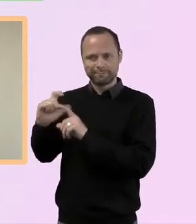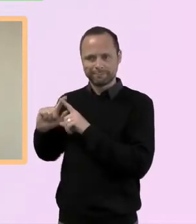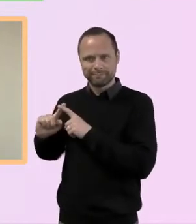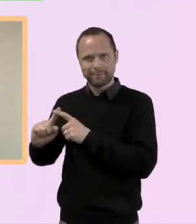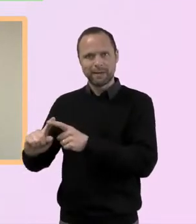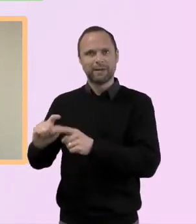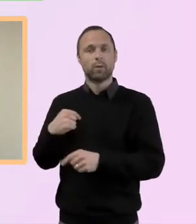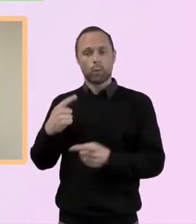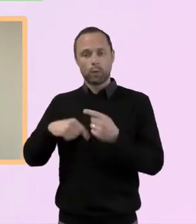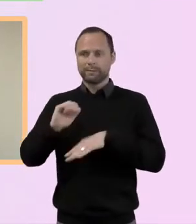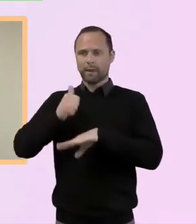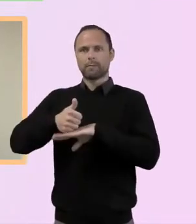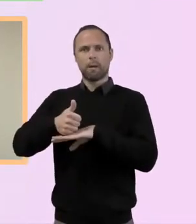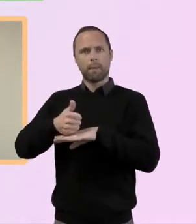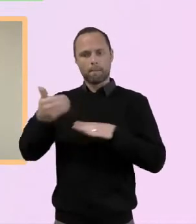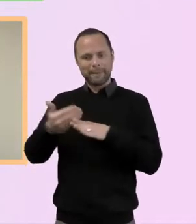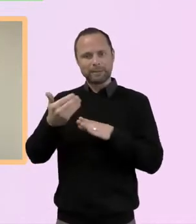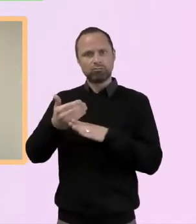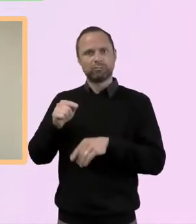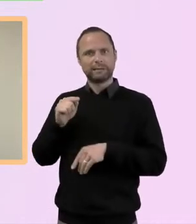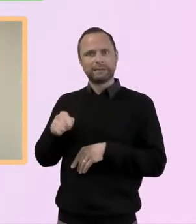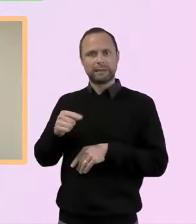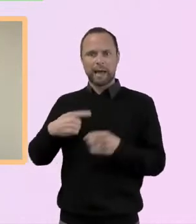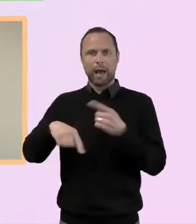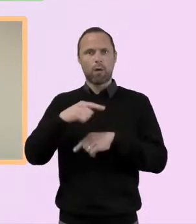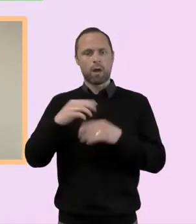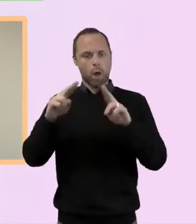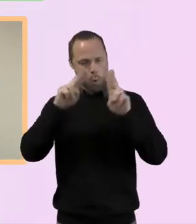here in our renovated home.